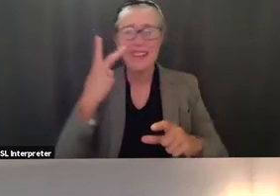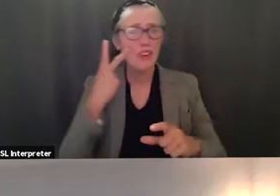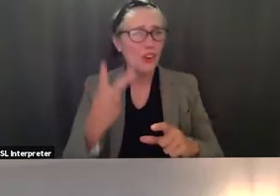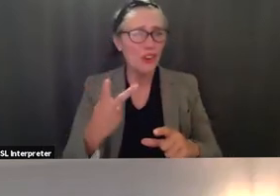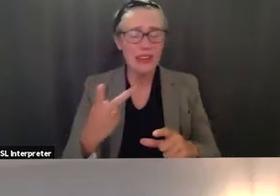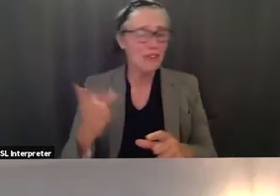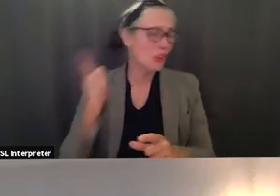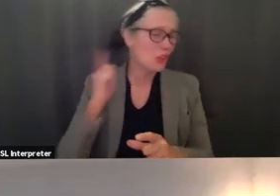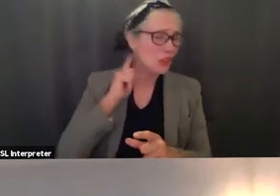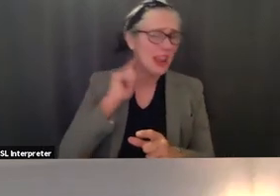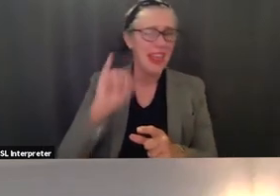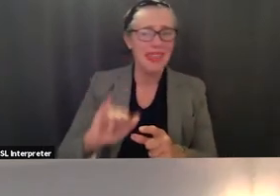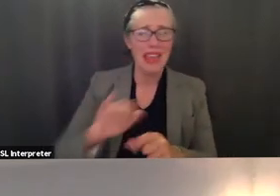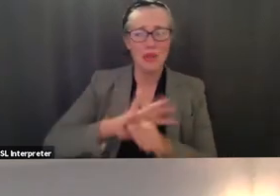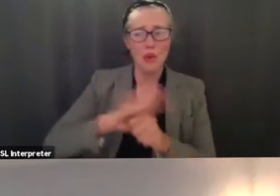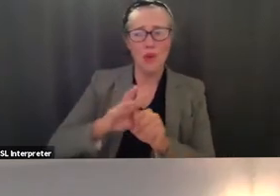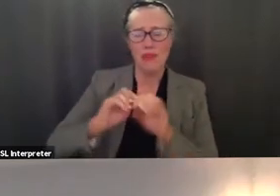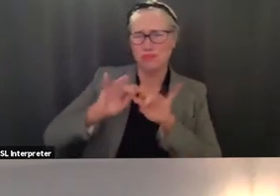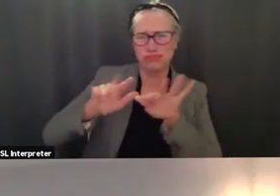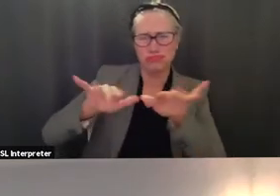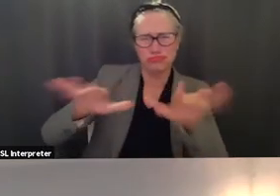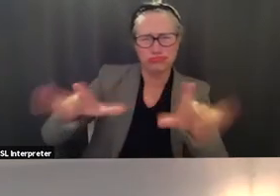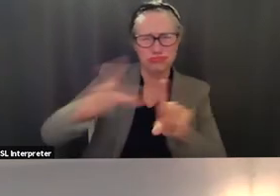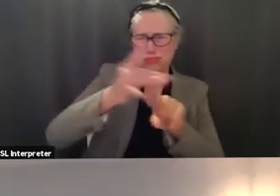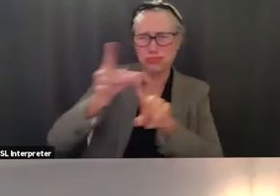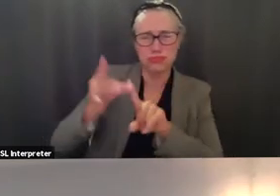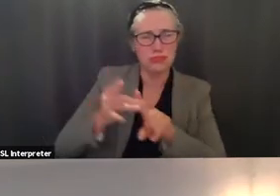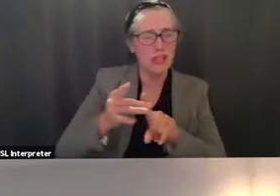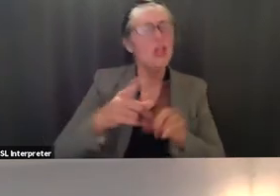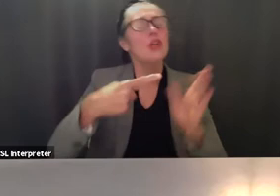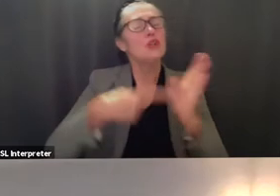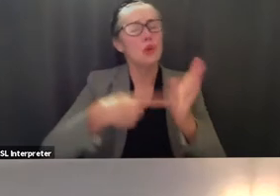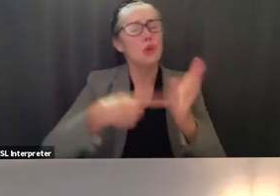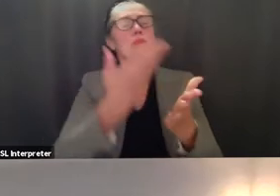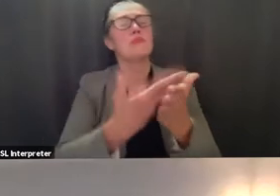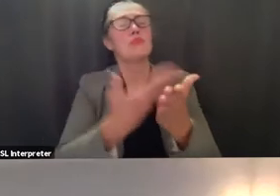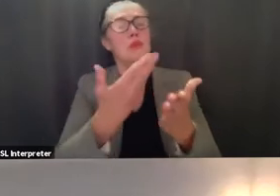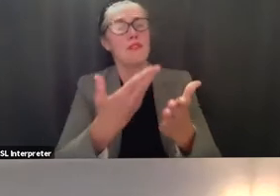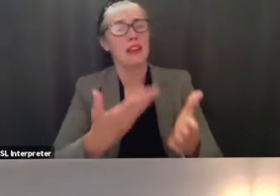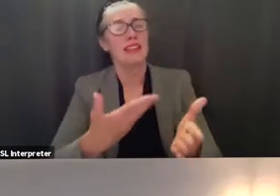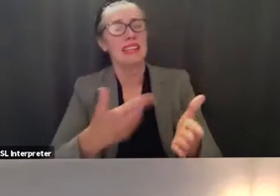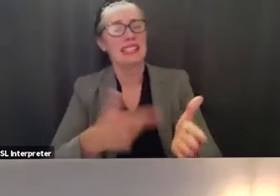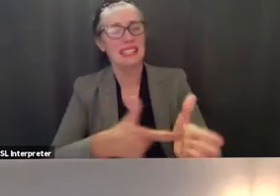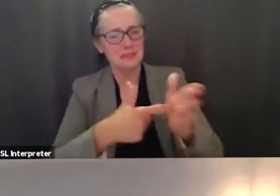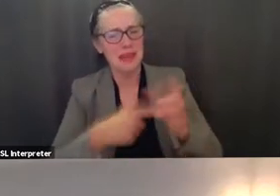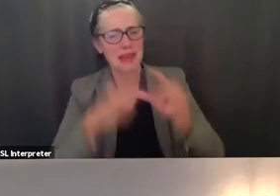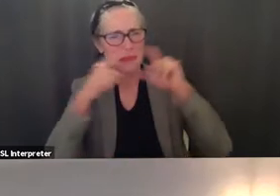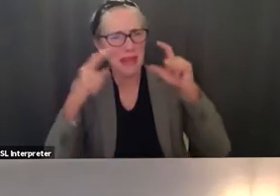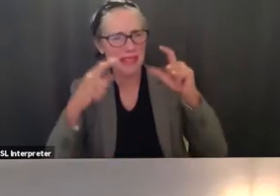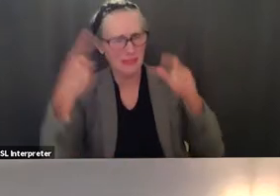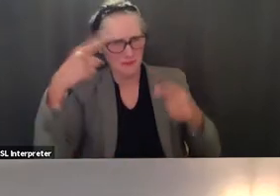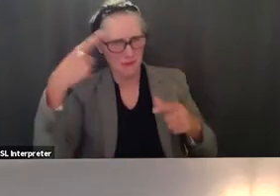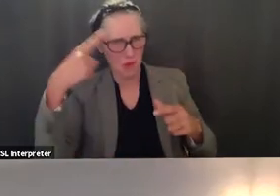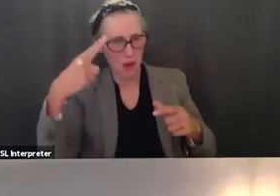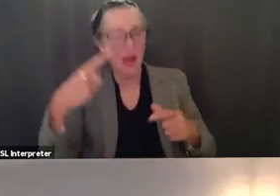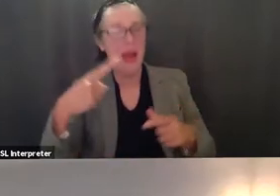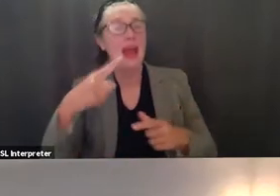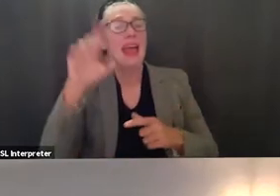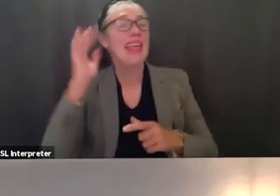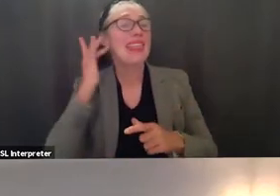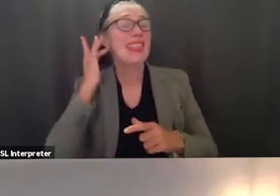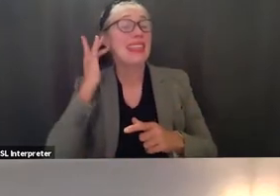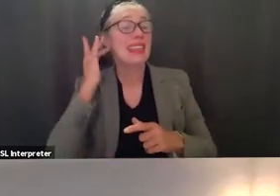show me the data and the numbers that justify the mandate the state of california has stated their guidelines are guidelines